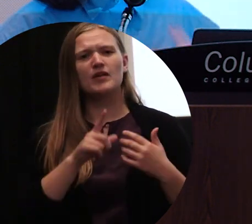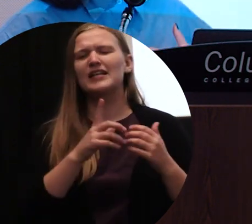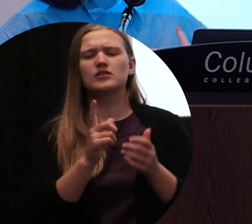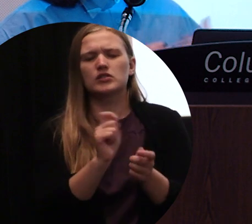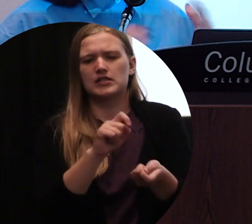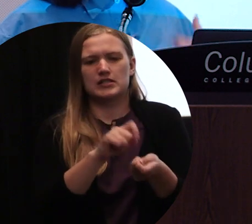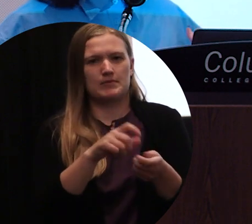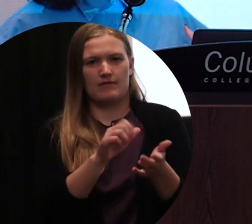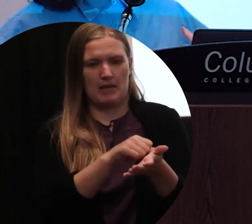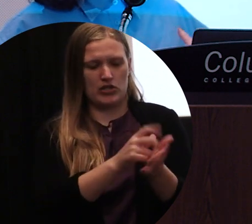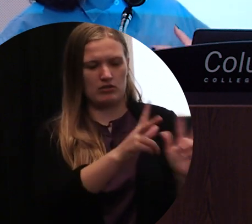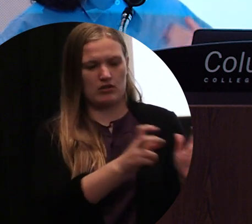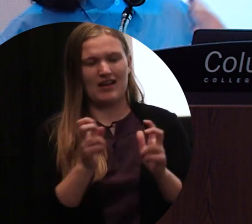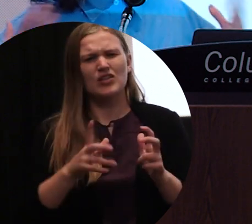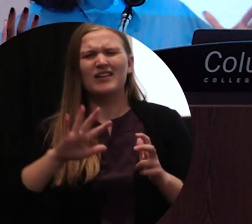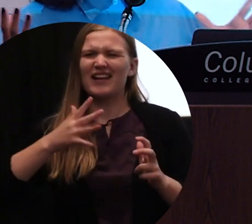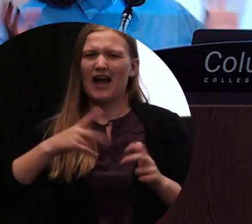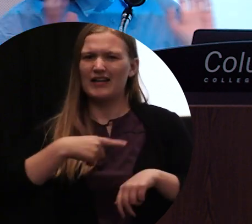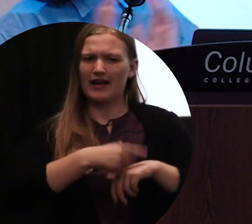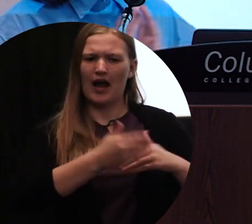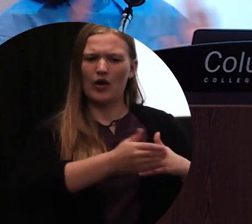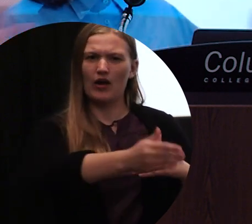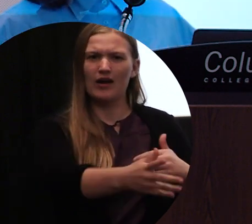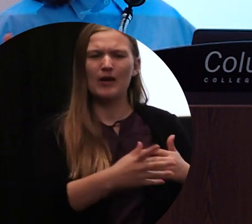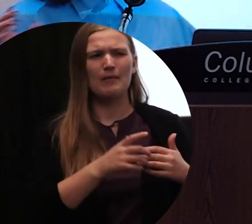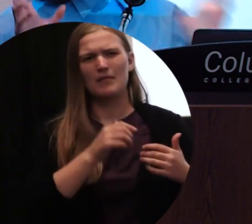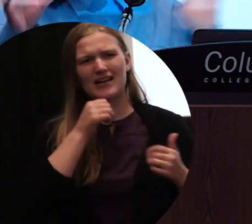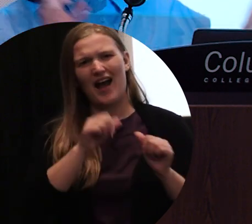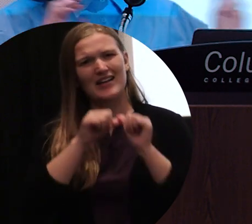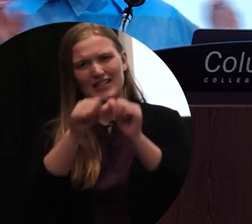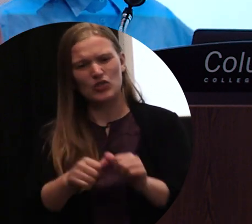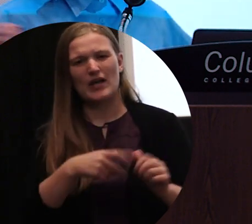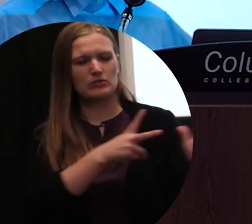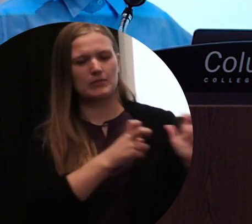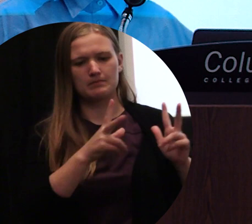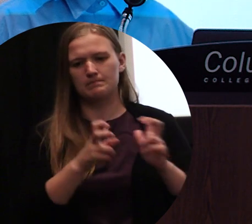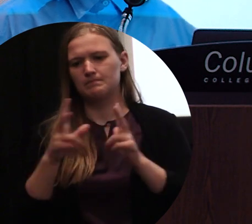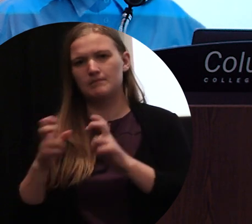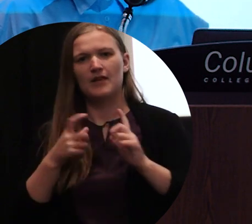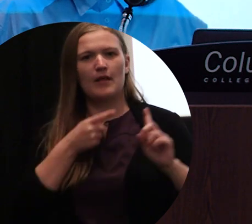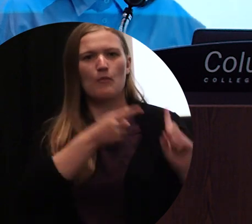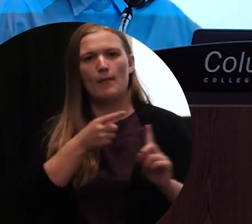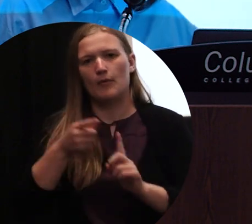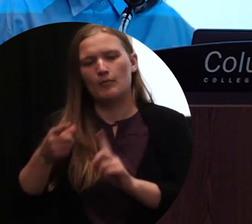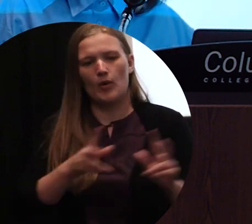not really, it is a little bit in chronological order, but it's not continuous. I just pulled out kind of the main key points.